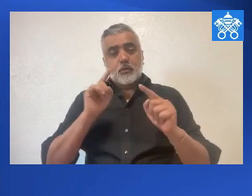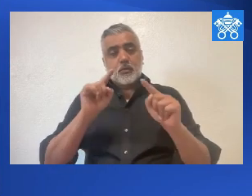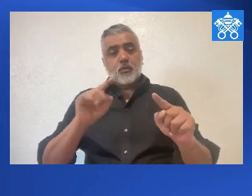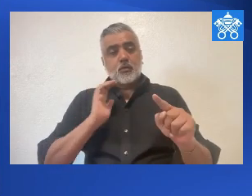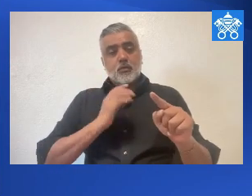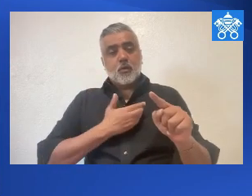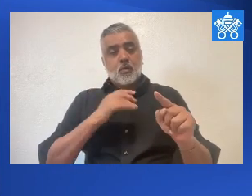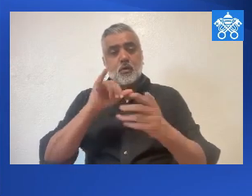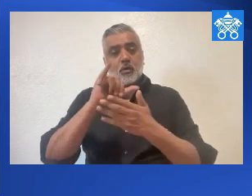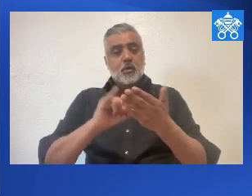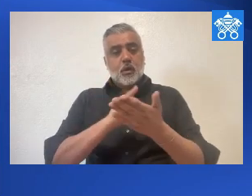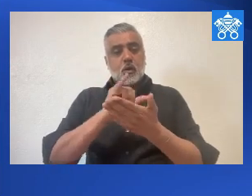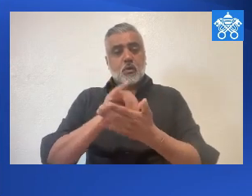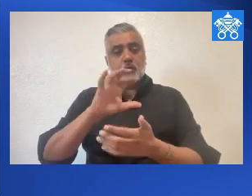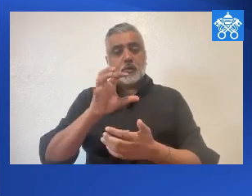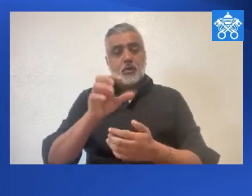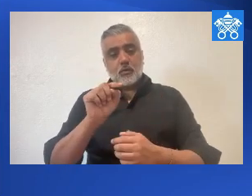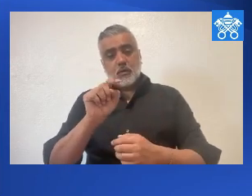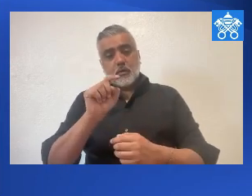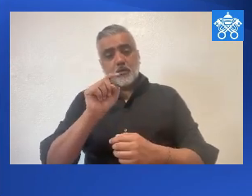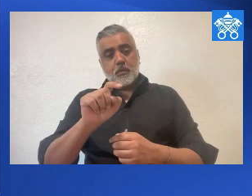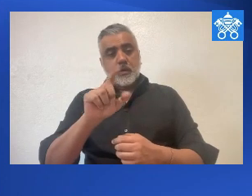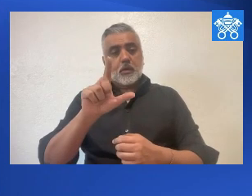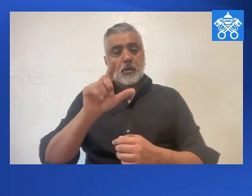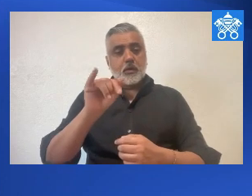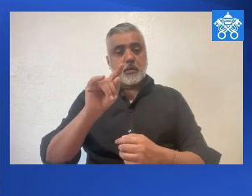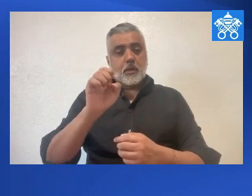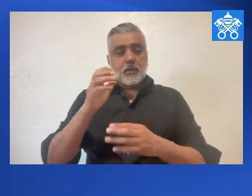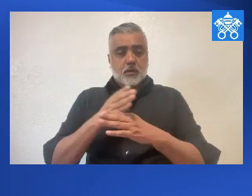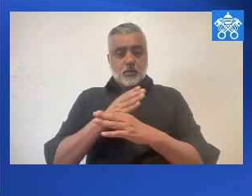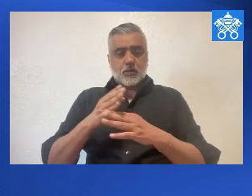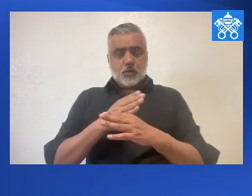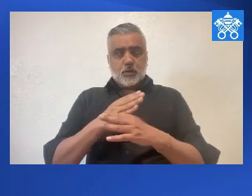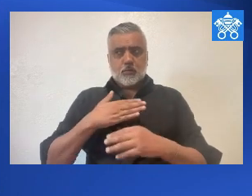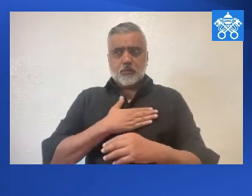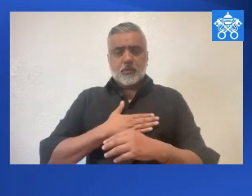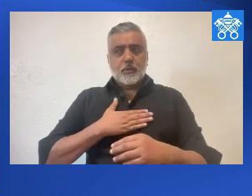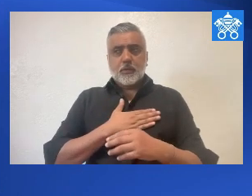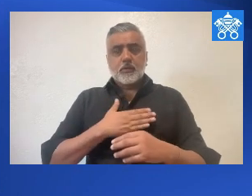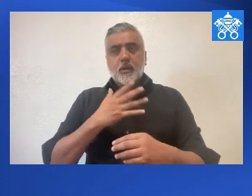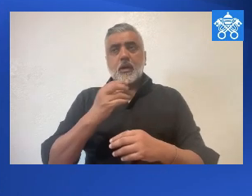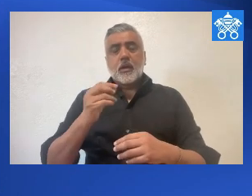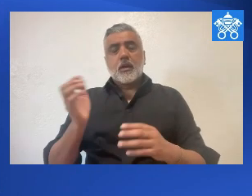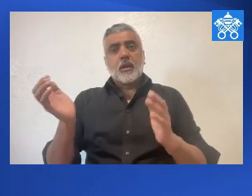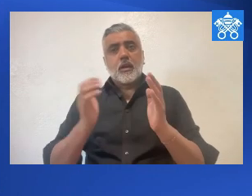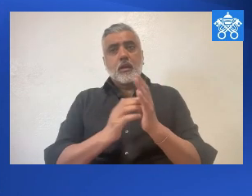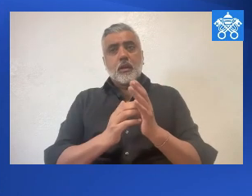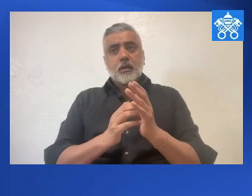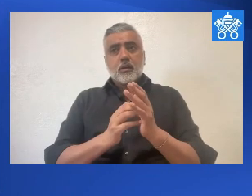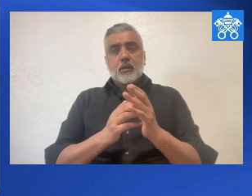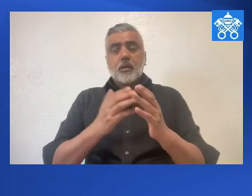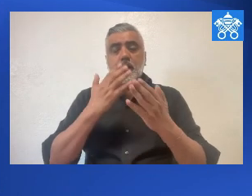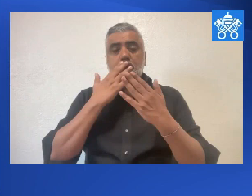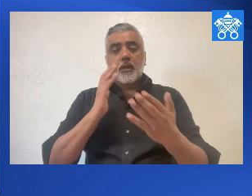Luminous Radio in India. And, of course, a warm welcome to those of you joining us via our Facebook Live feed and our YouTube Live